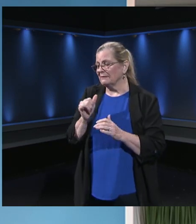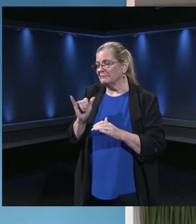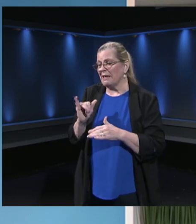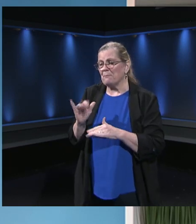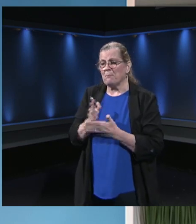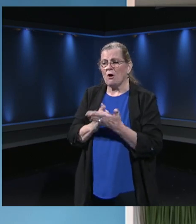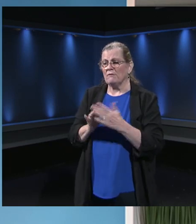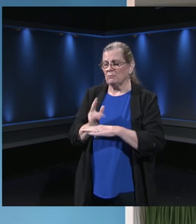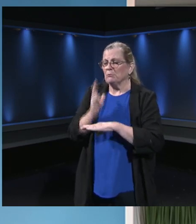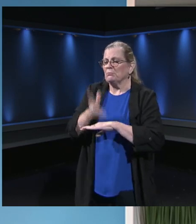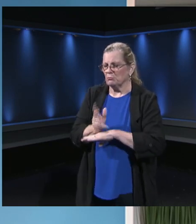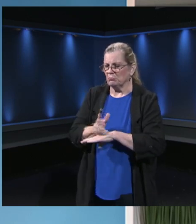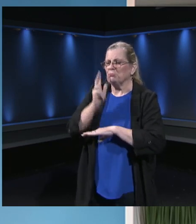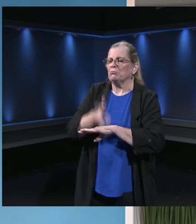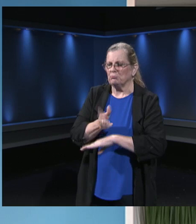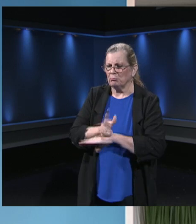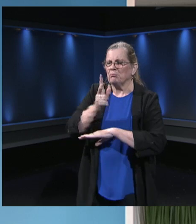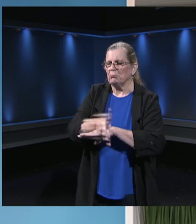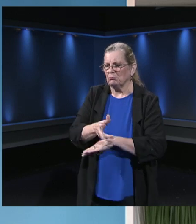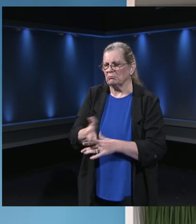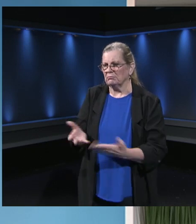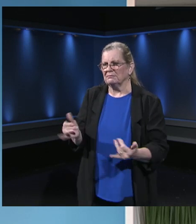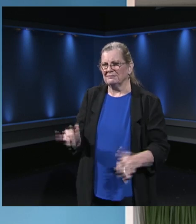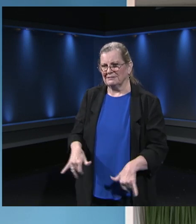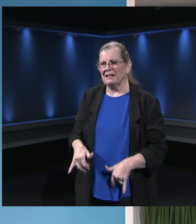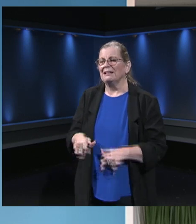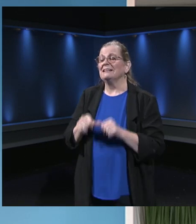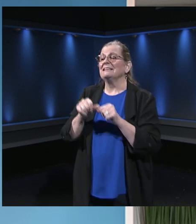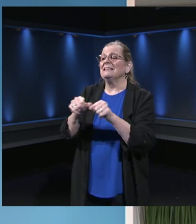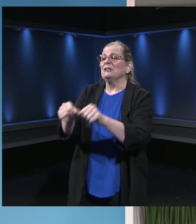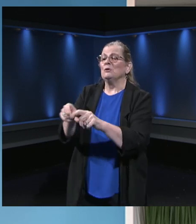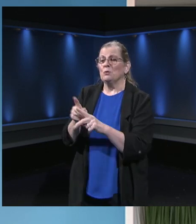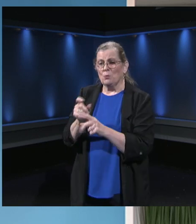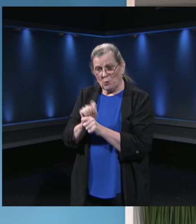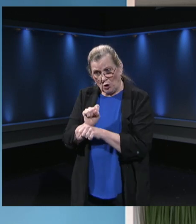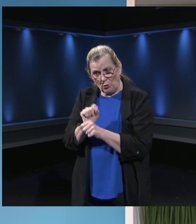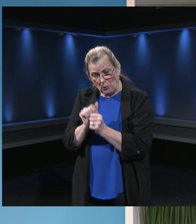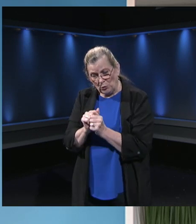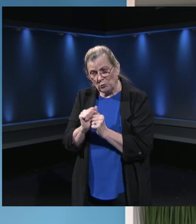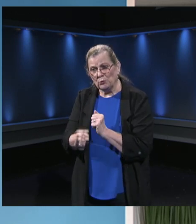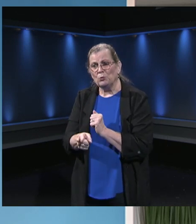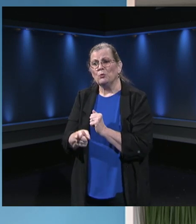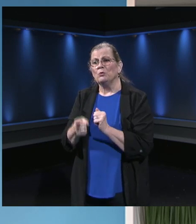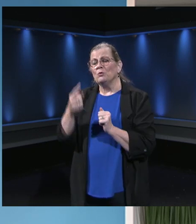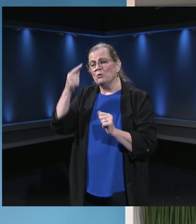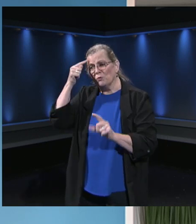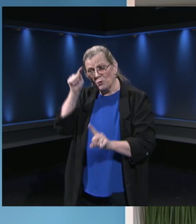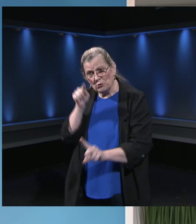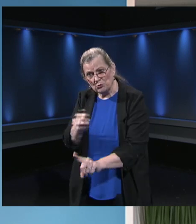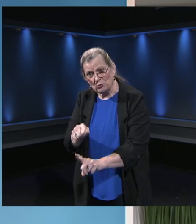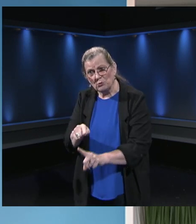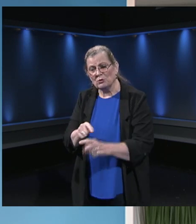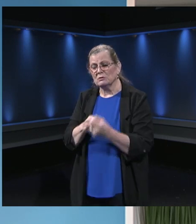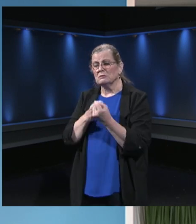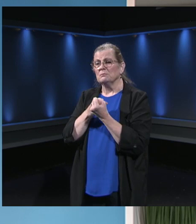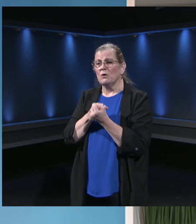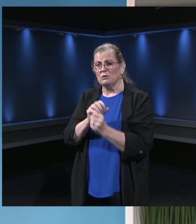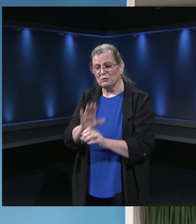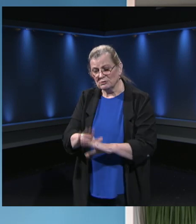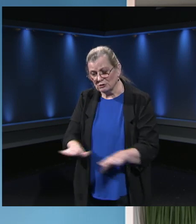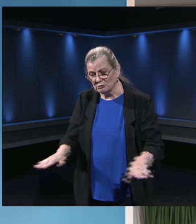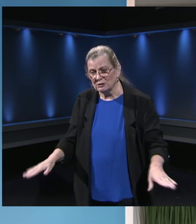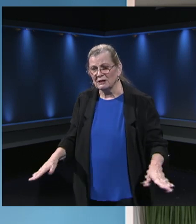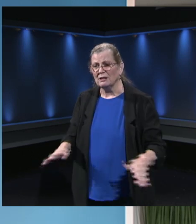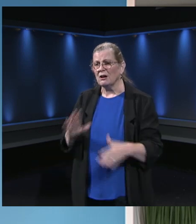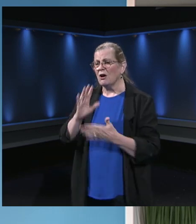But we'll continue to work with you and we'll continue to work for you to make sure that your child gets the education that they all deserve. And that's what we're here